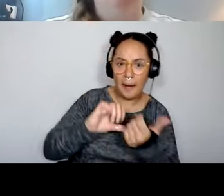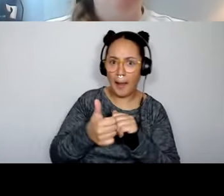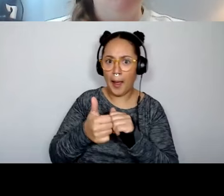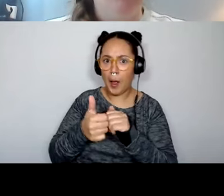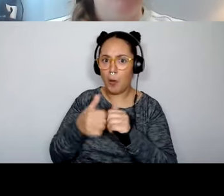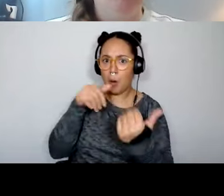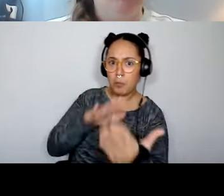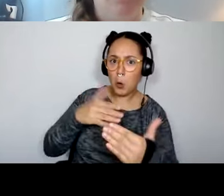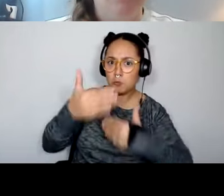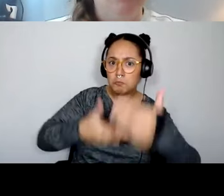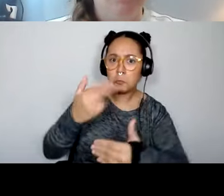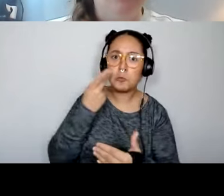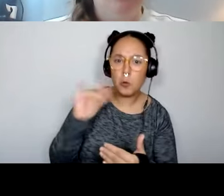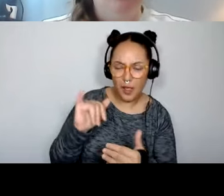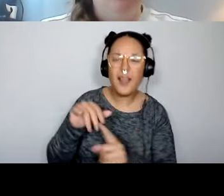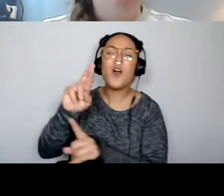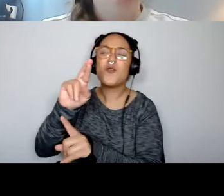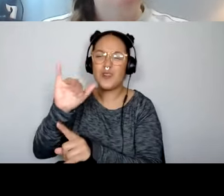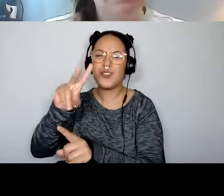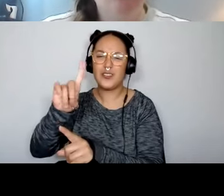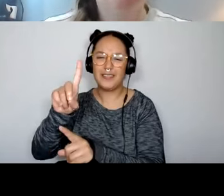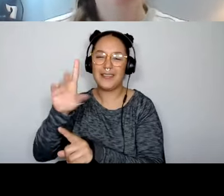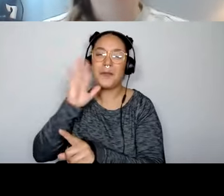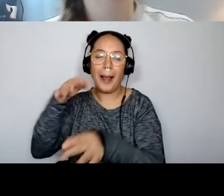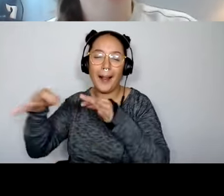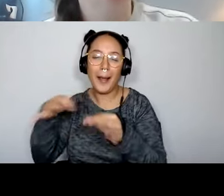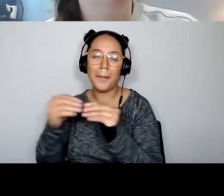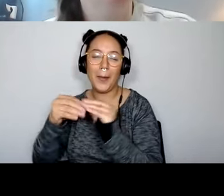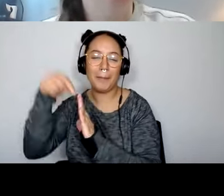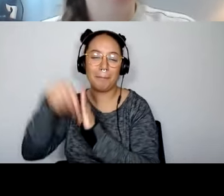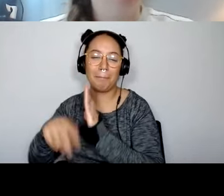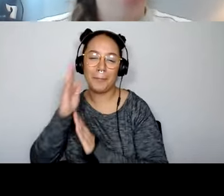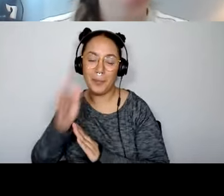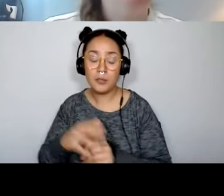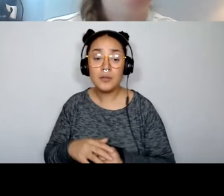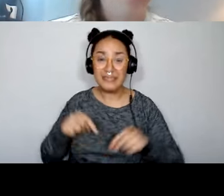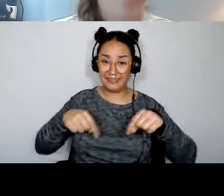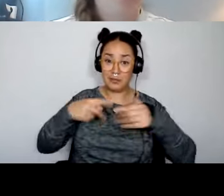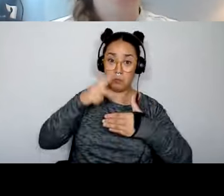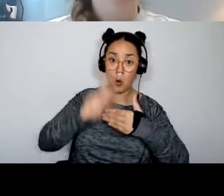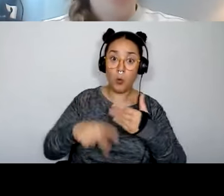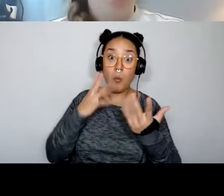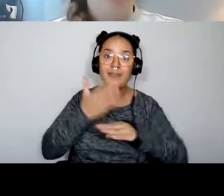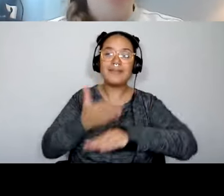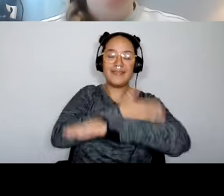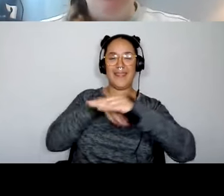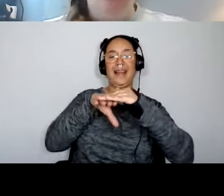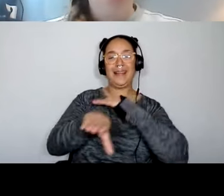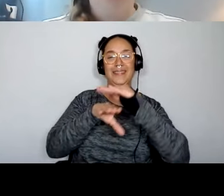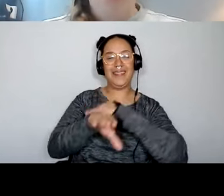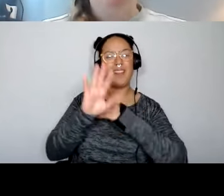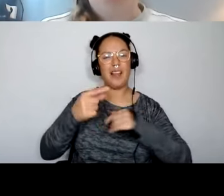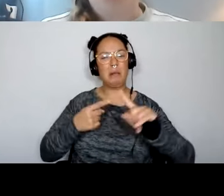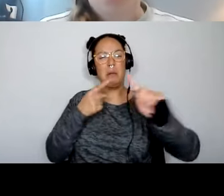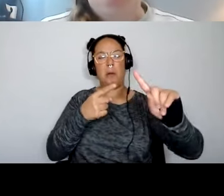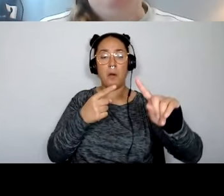And certainly Richard will give us a little bit of that insight. The intention of this program is going to be to increase access access. And